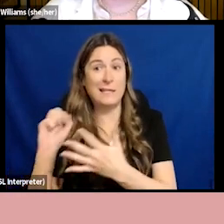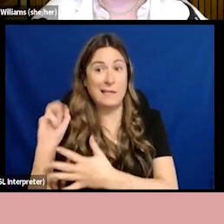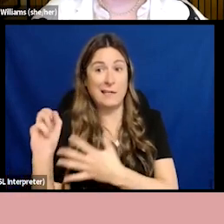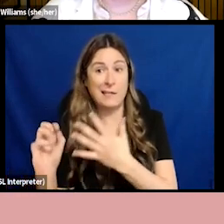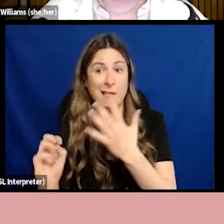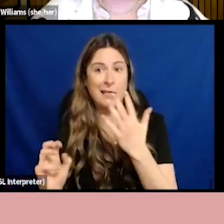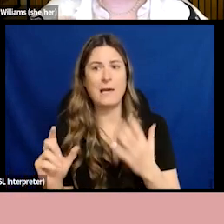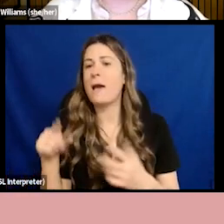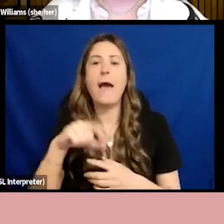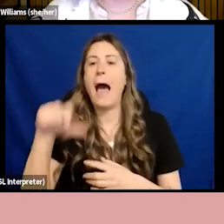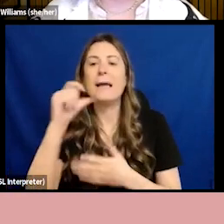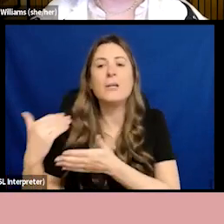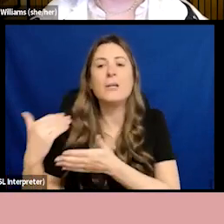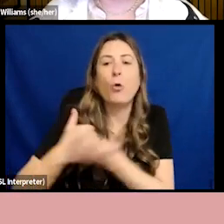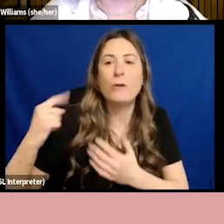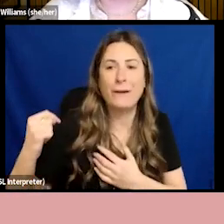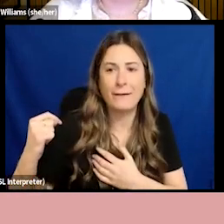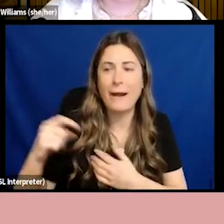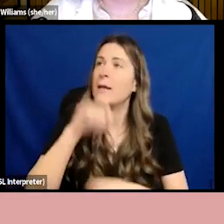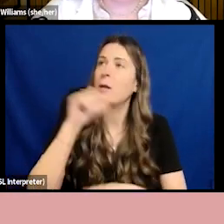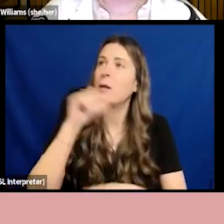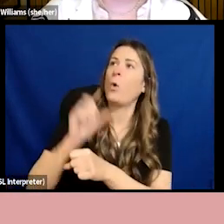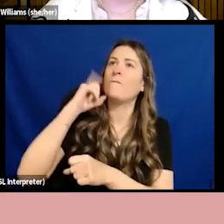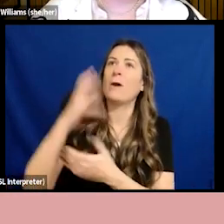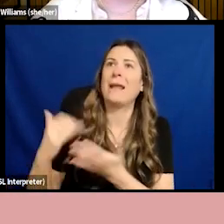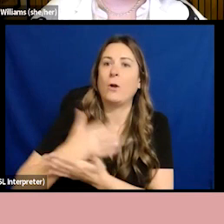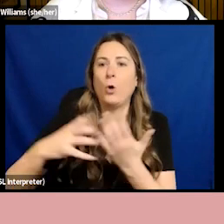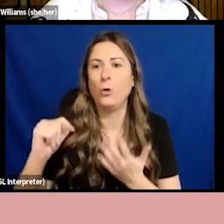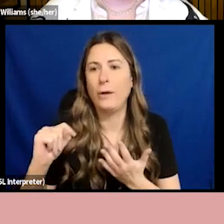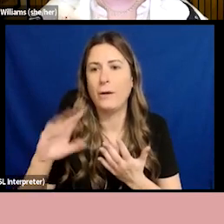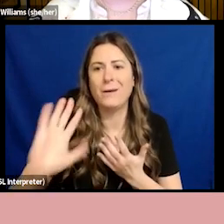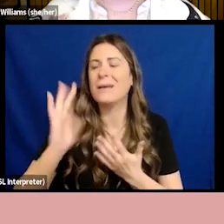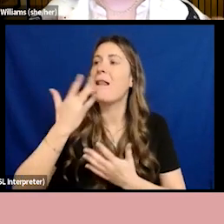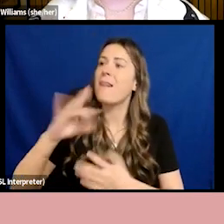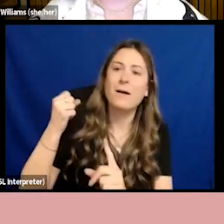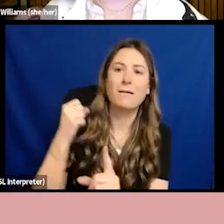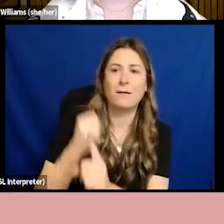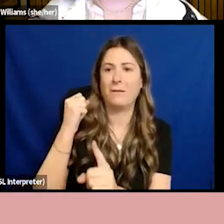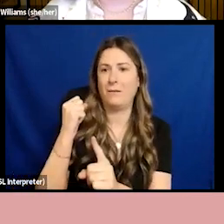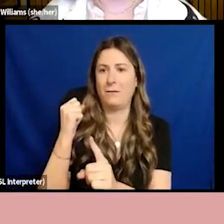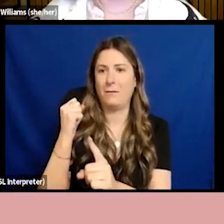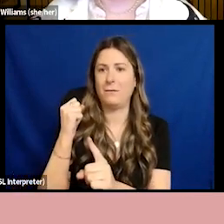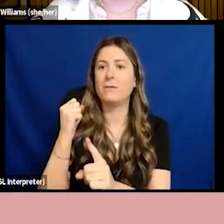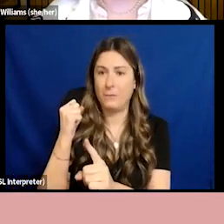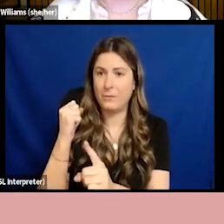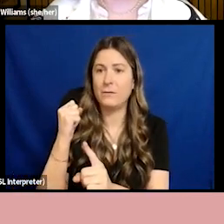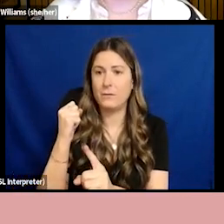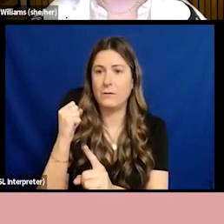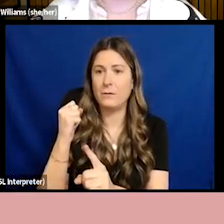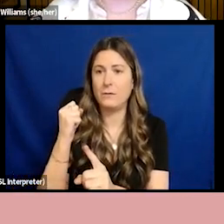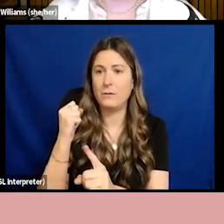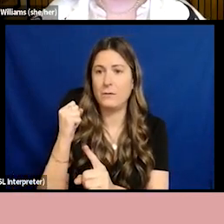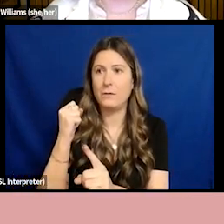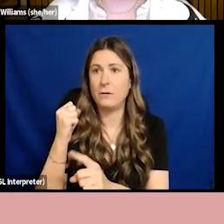didn't work for them. I don't deserve them. They're just the luck of my draw. And if we can agree that not having to worry about these